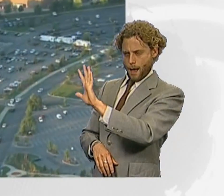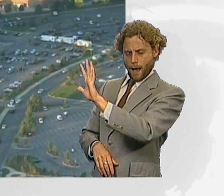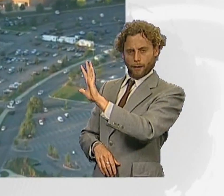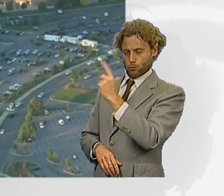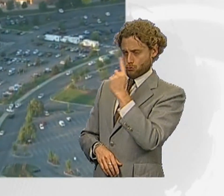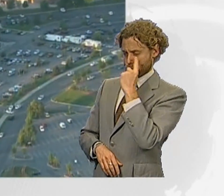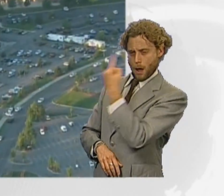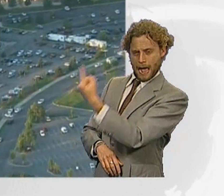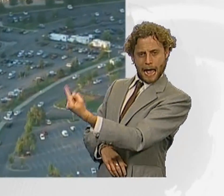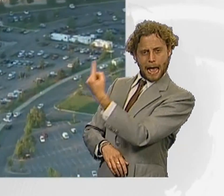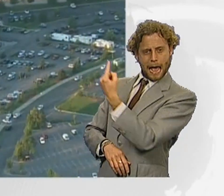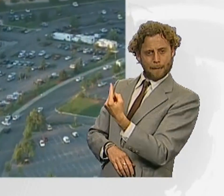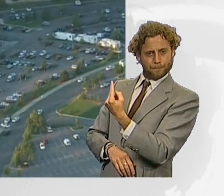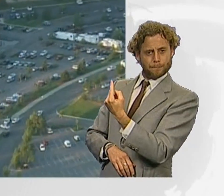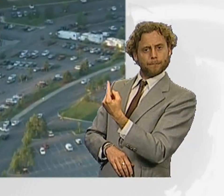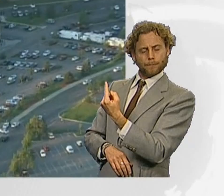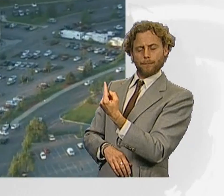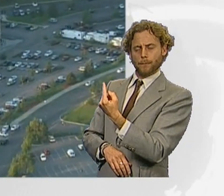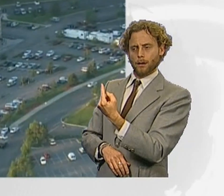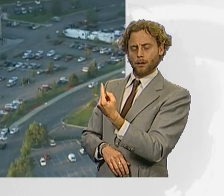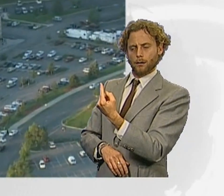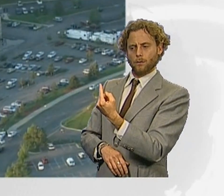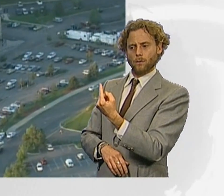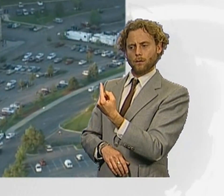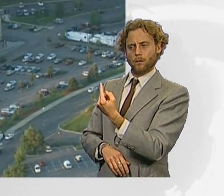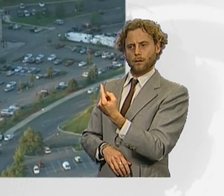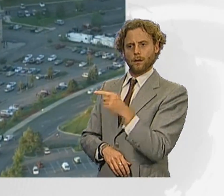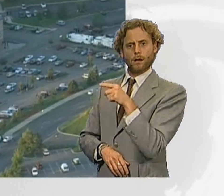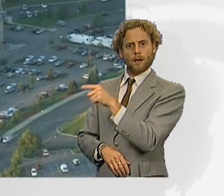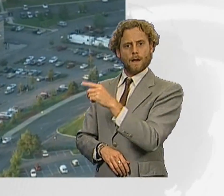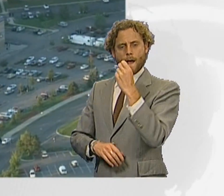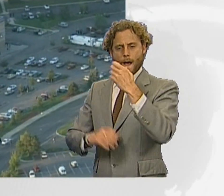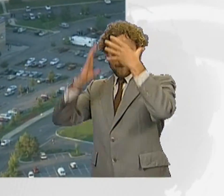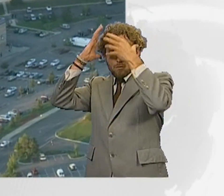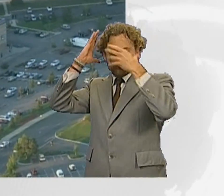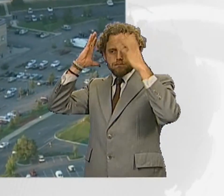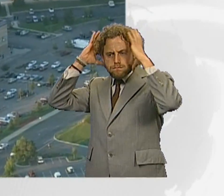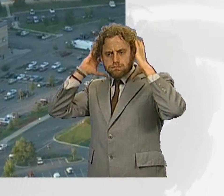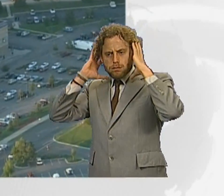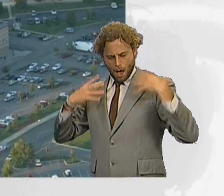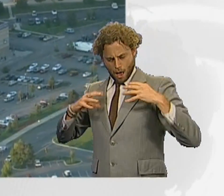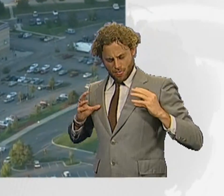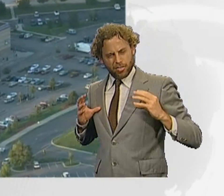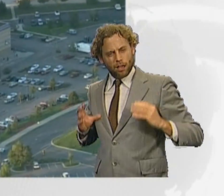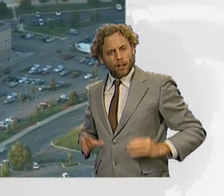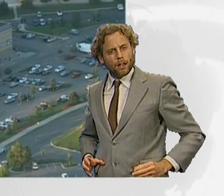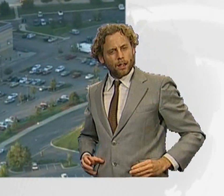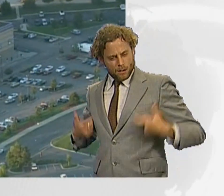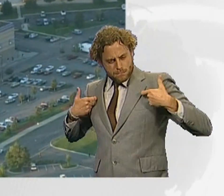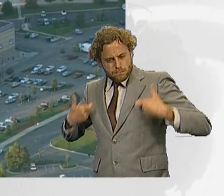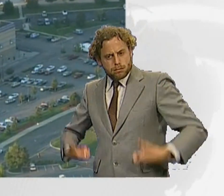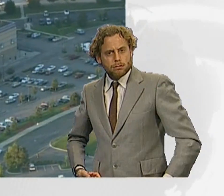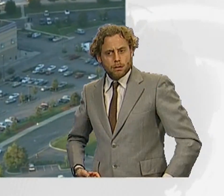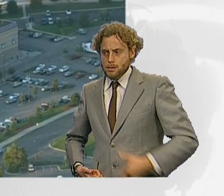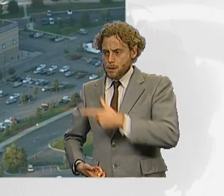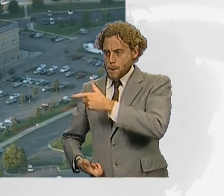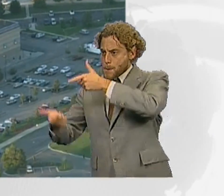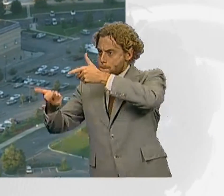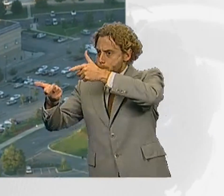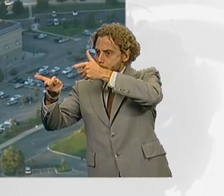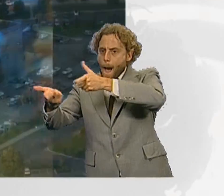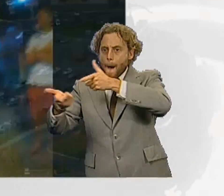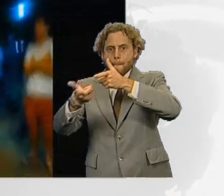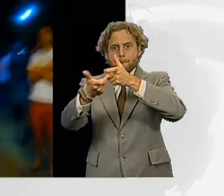the theatre with his night vision and his armour and everything, and he just opened fire